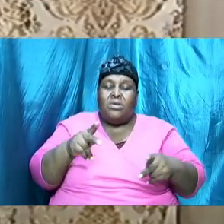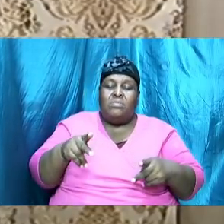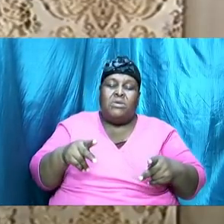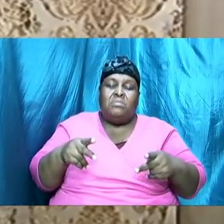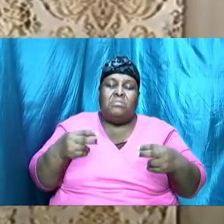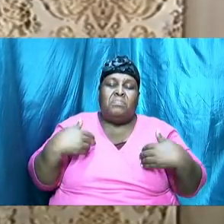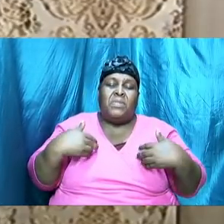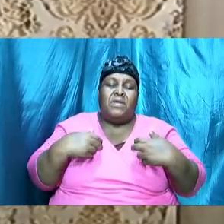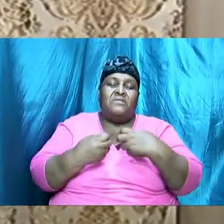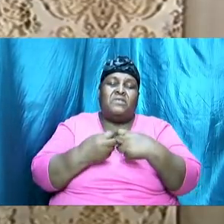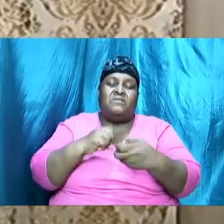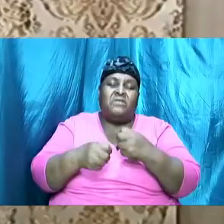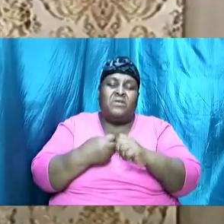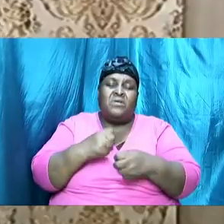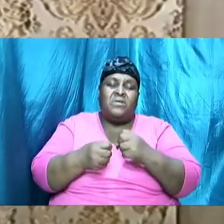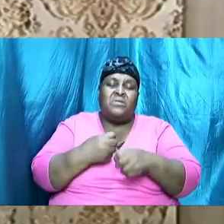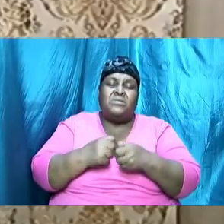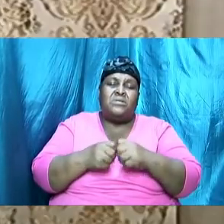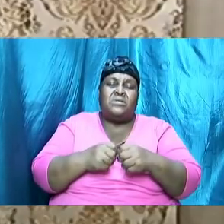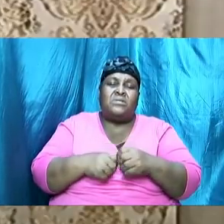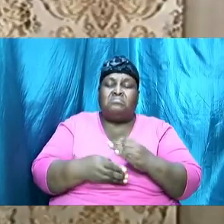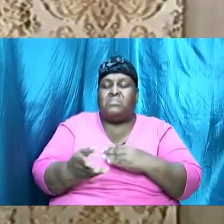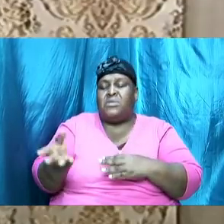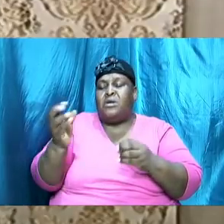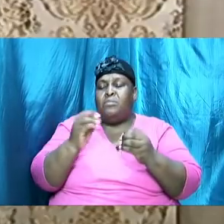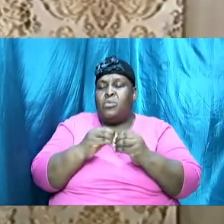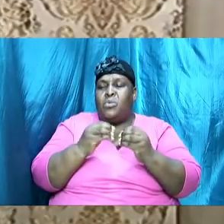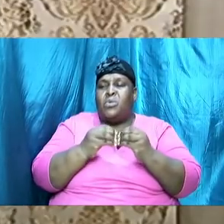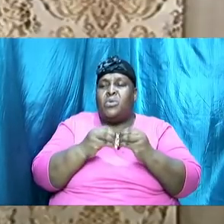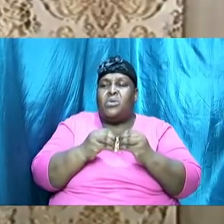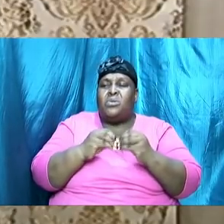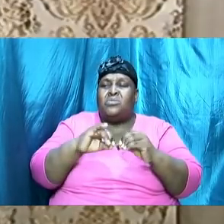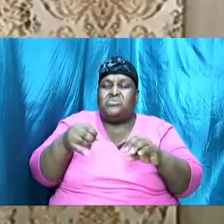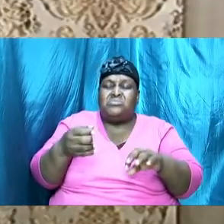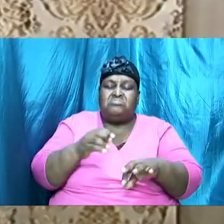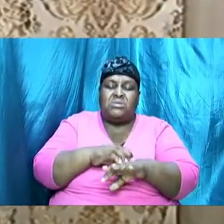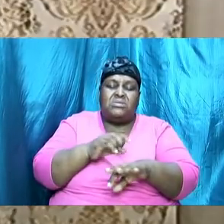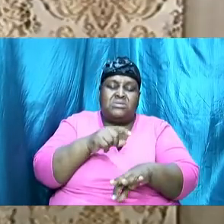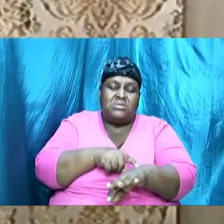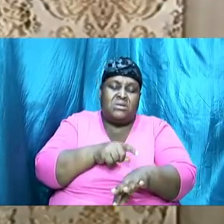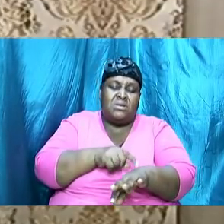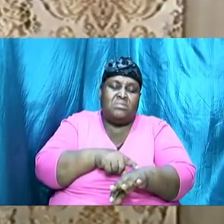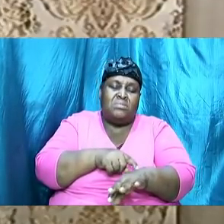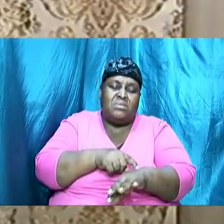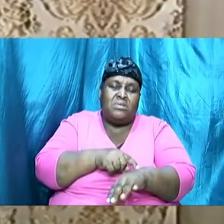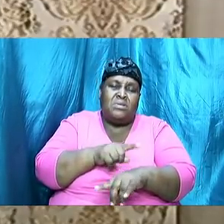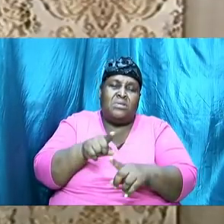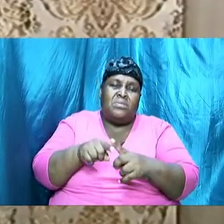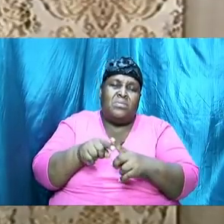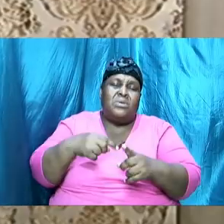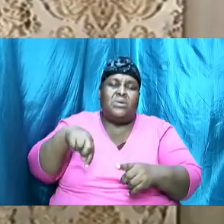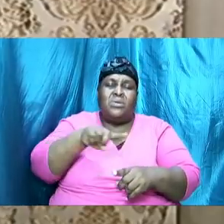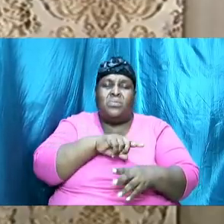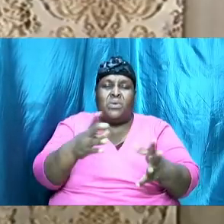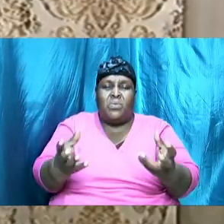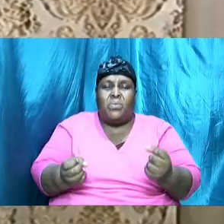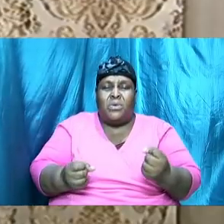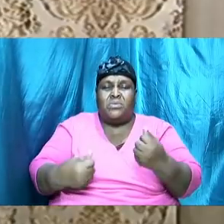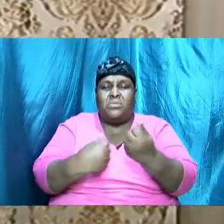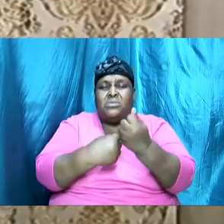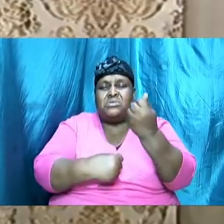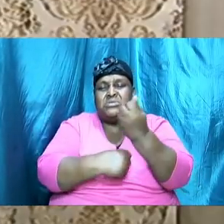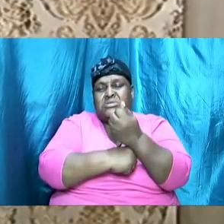difficulties, and there are more, and just at the time when we wanted to assist